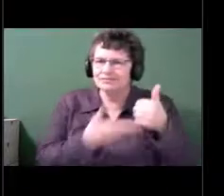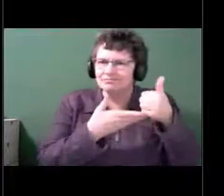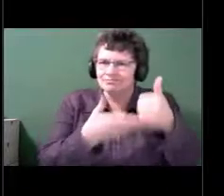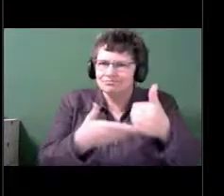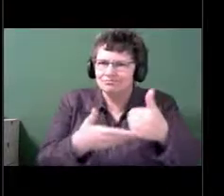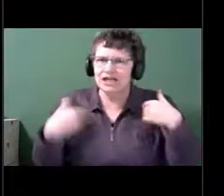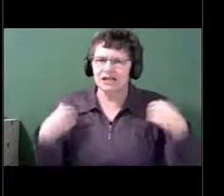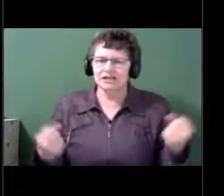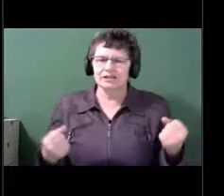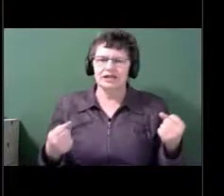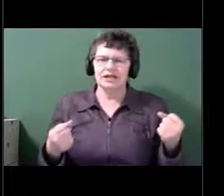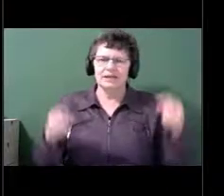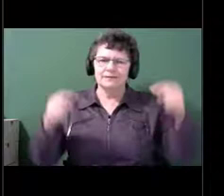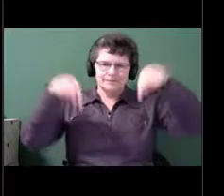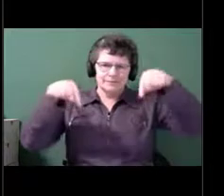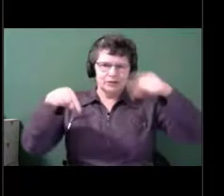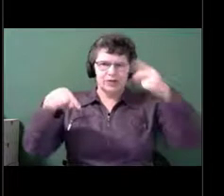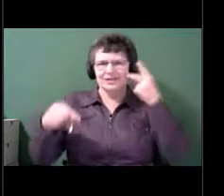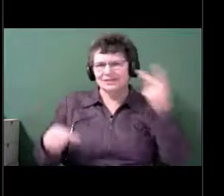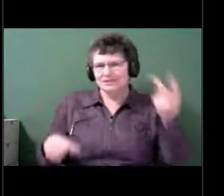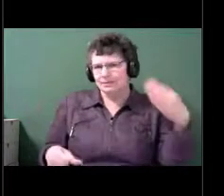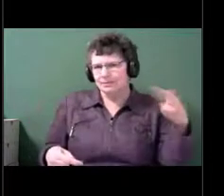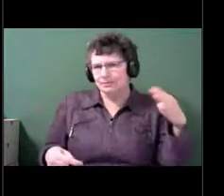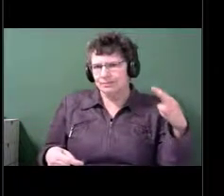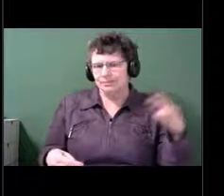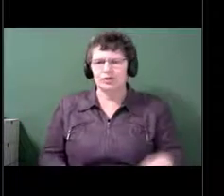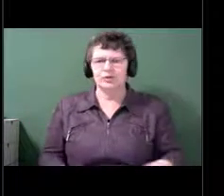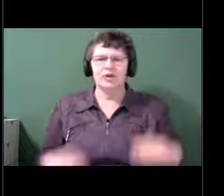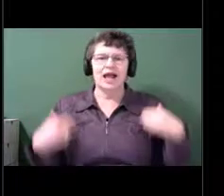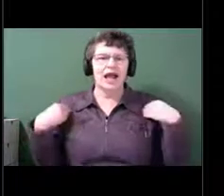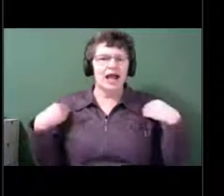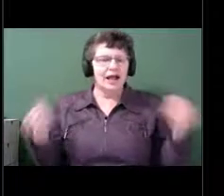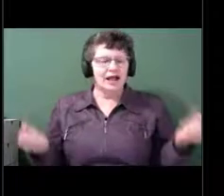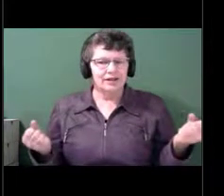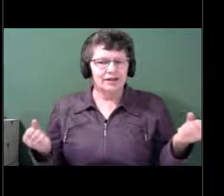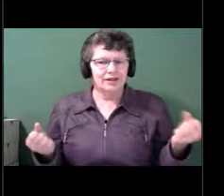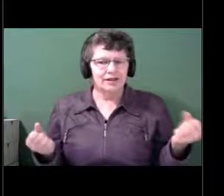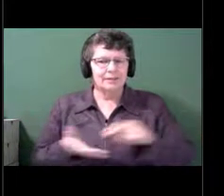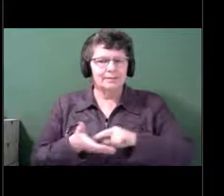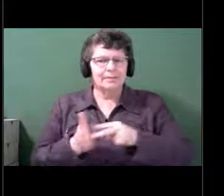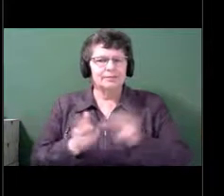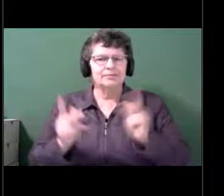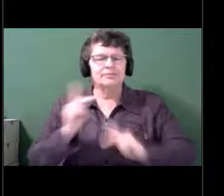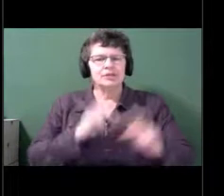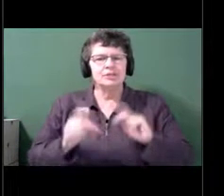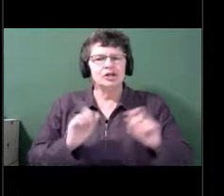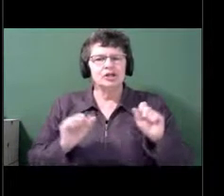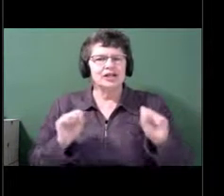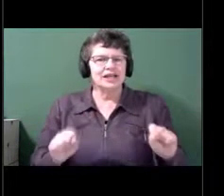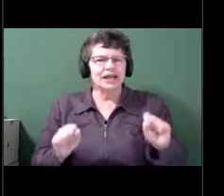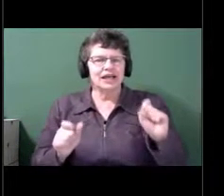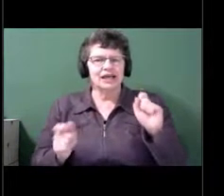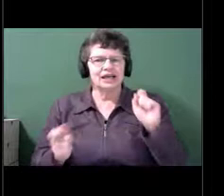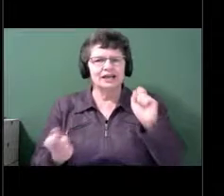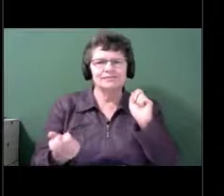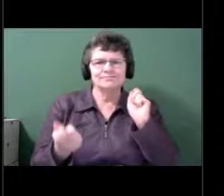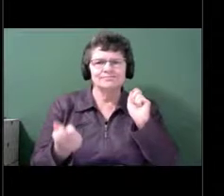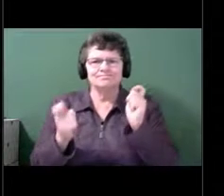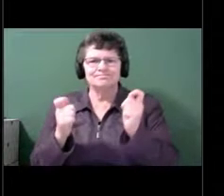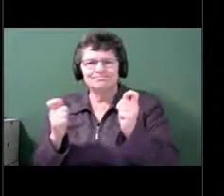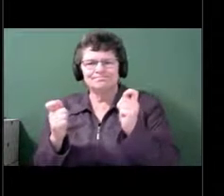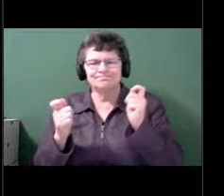of people to adapt to, respond to, or control life's challenges and changes.